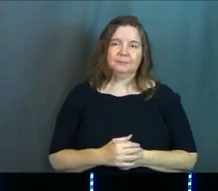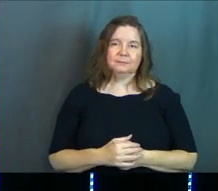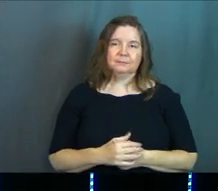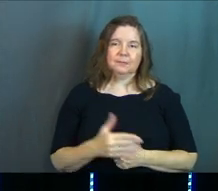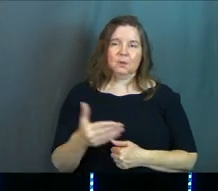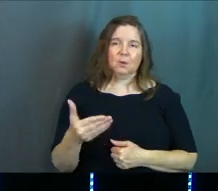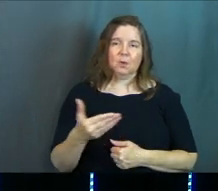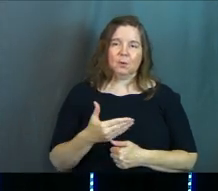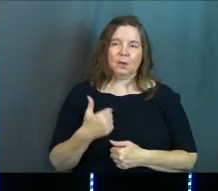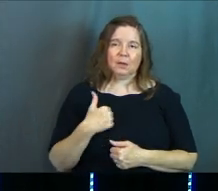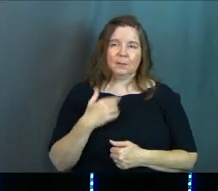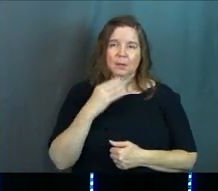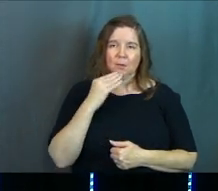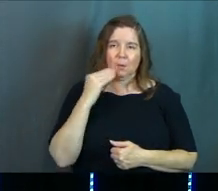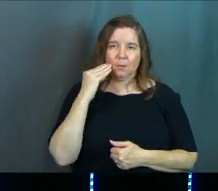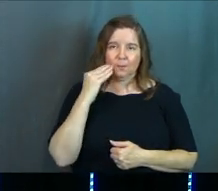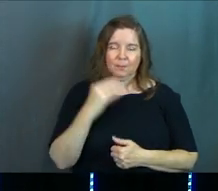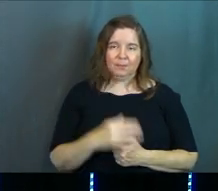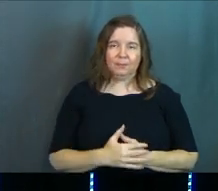Welcome me home.